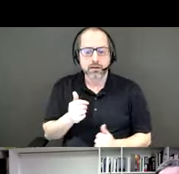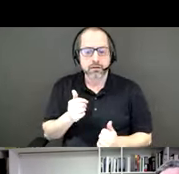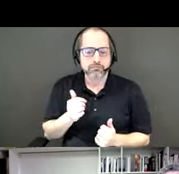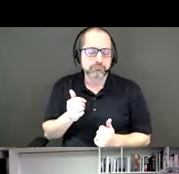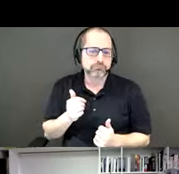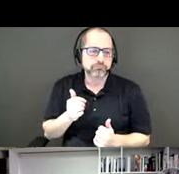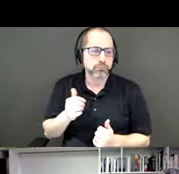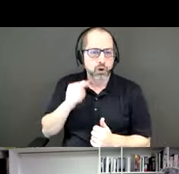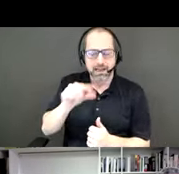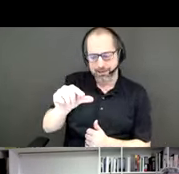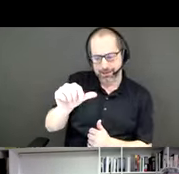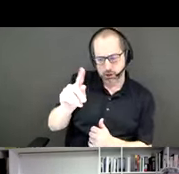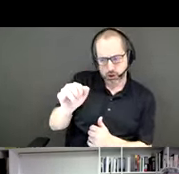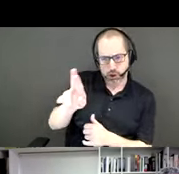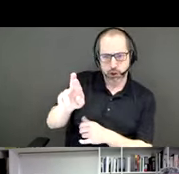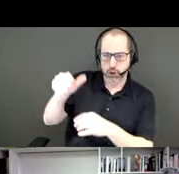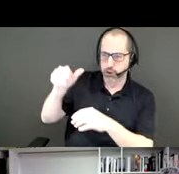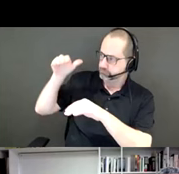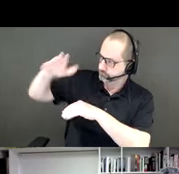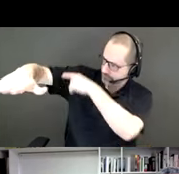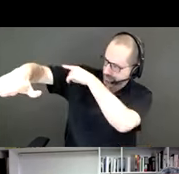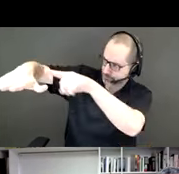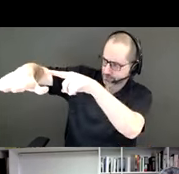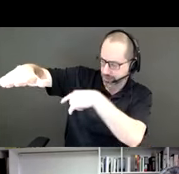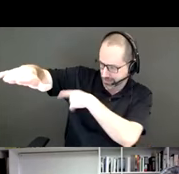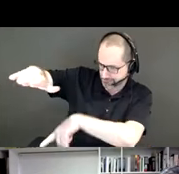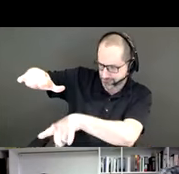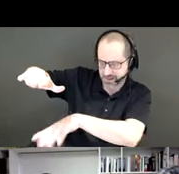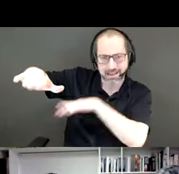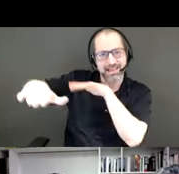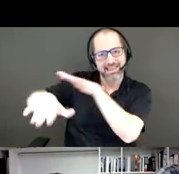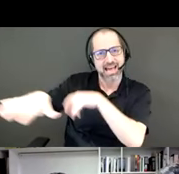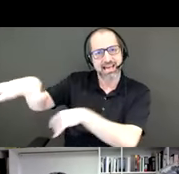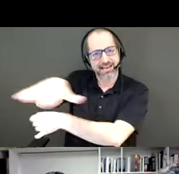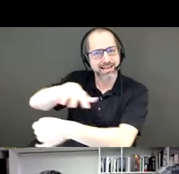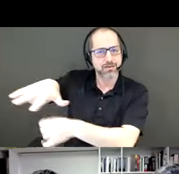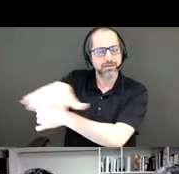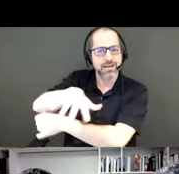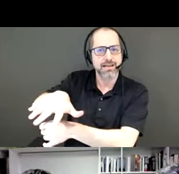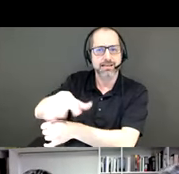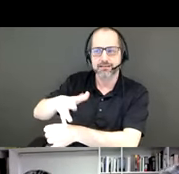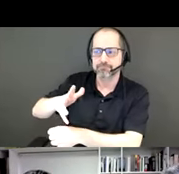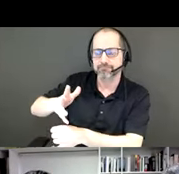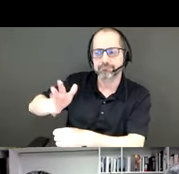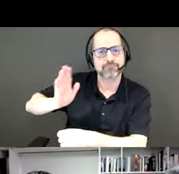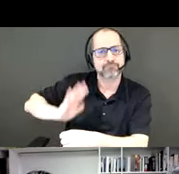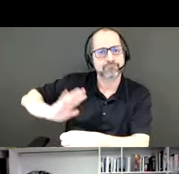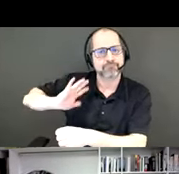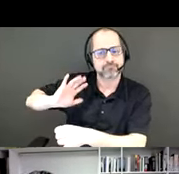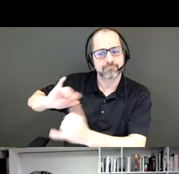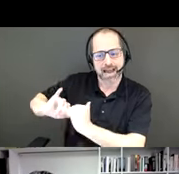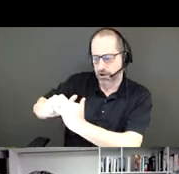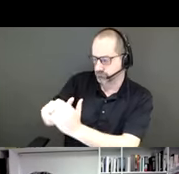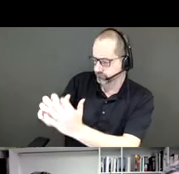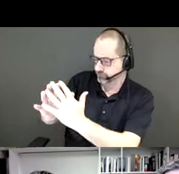Expressway and the history of the space, the optimism and vision that the Gardner once had, and